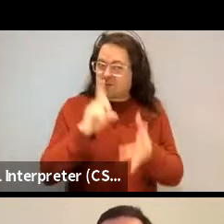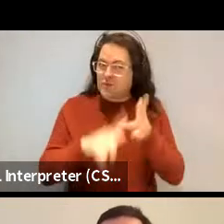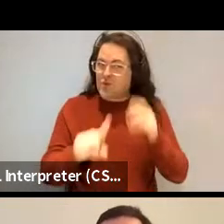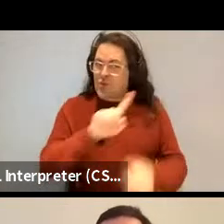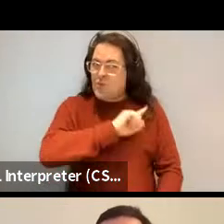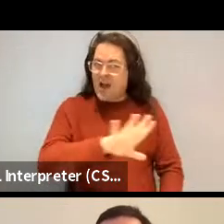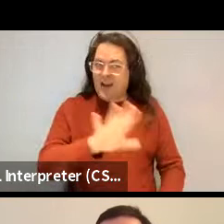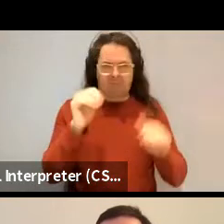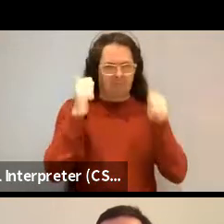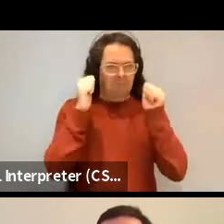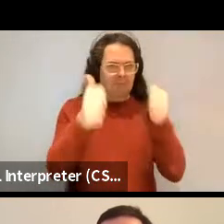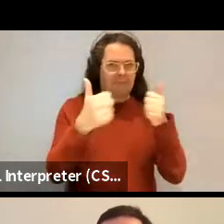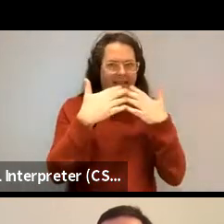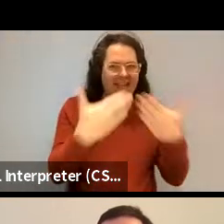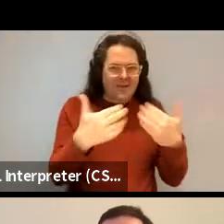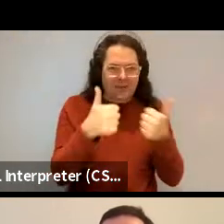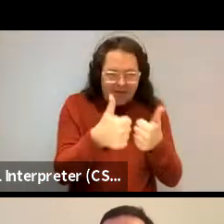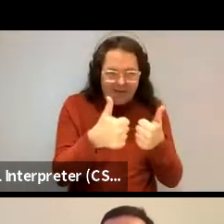other questions. Yeah.